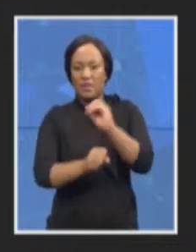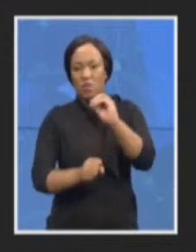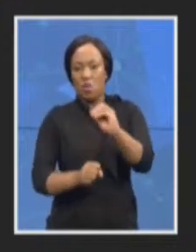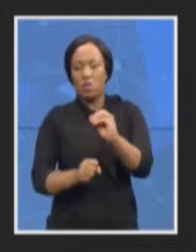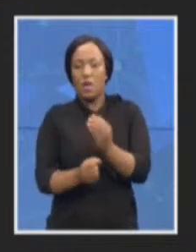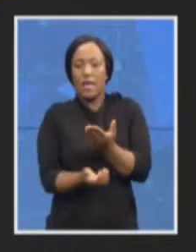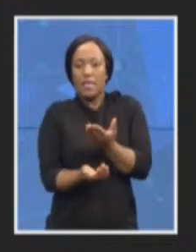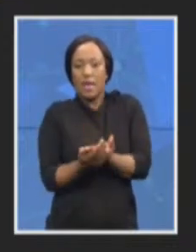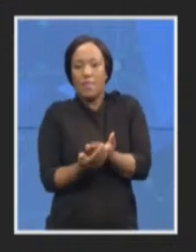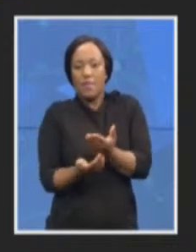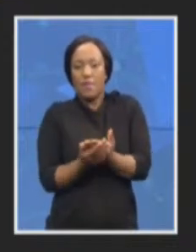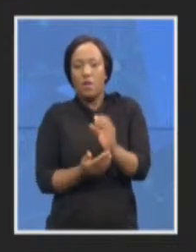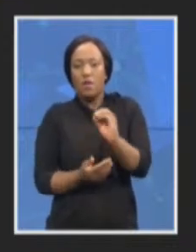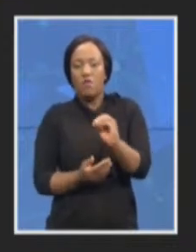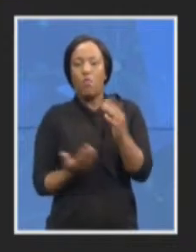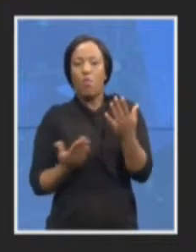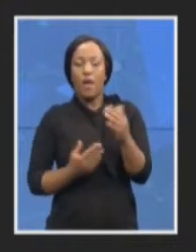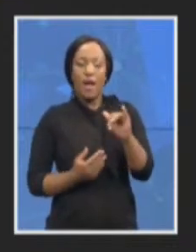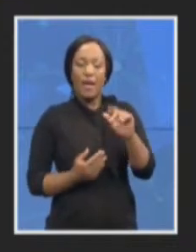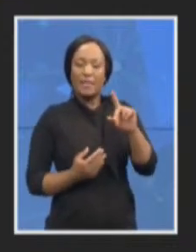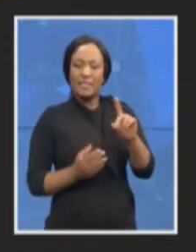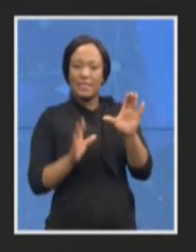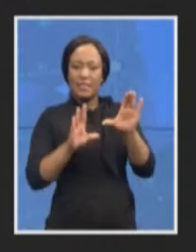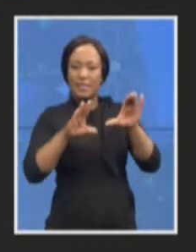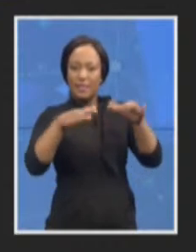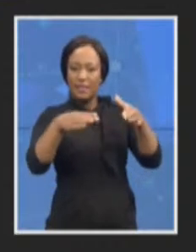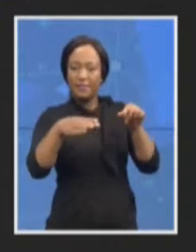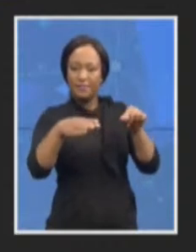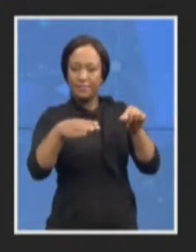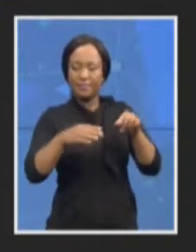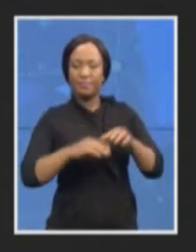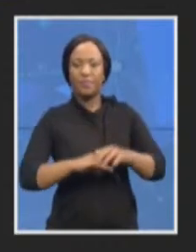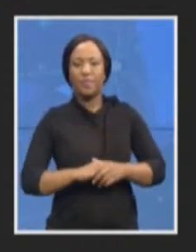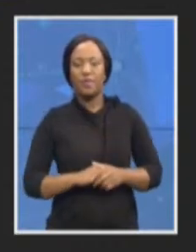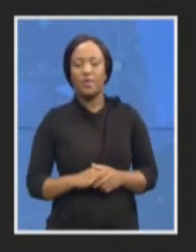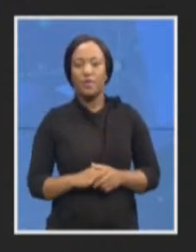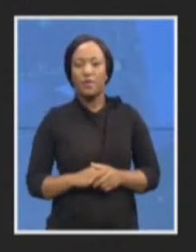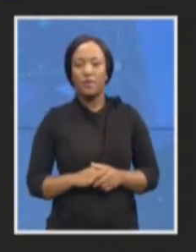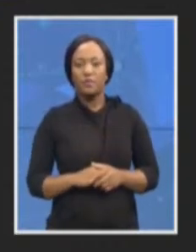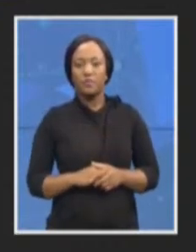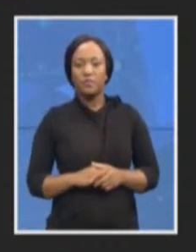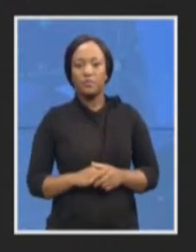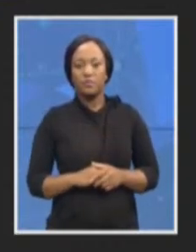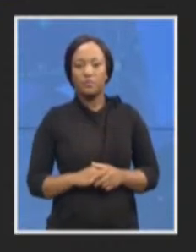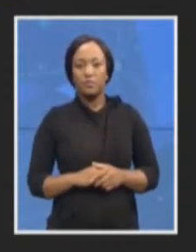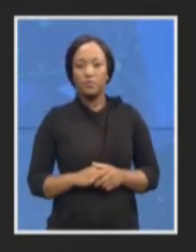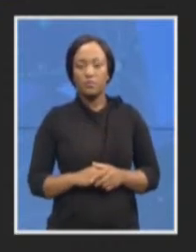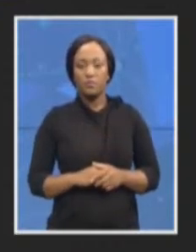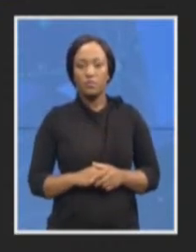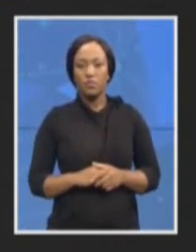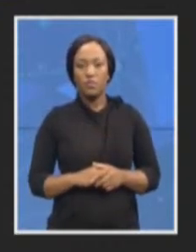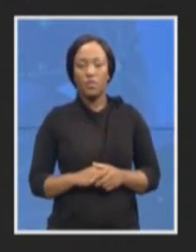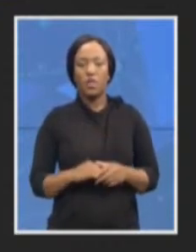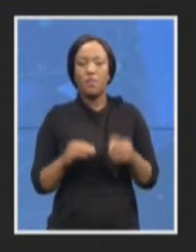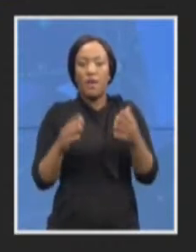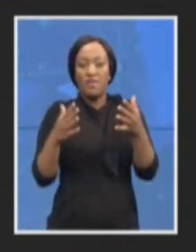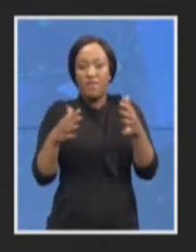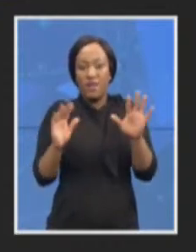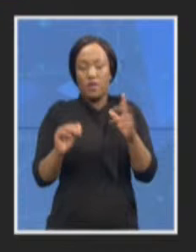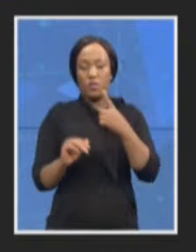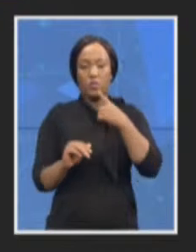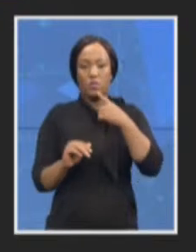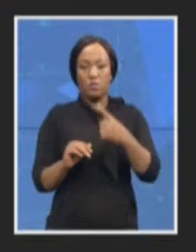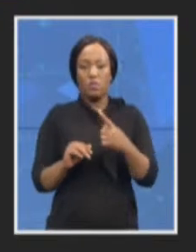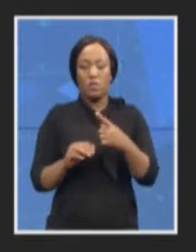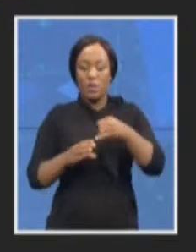And this has resulted in, as I've said, internal capacity and the NDPP has